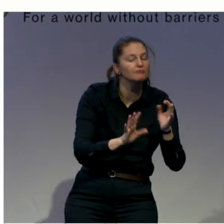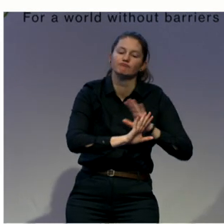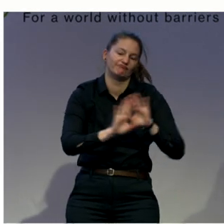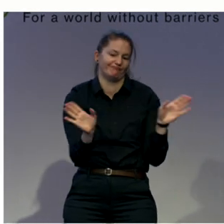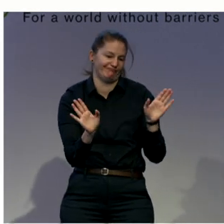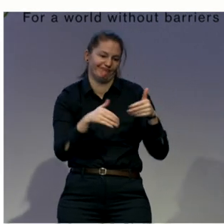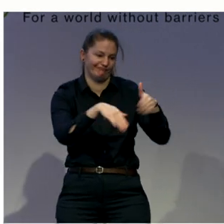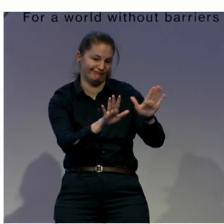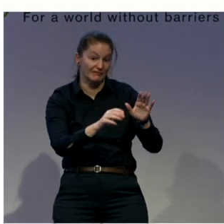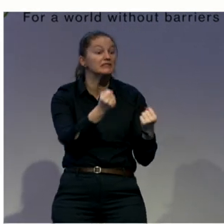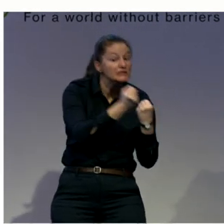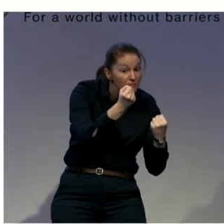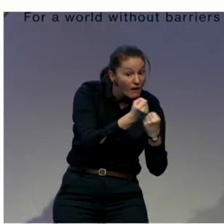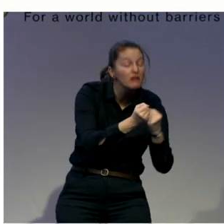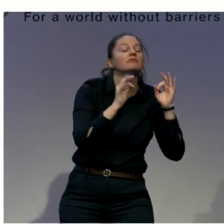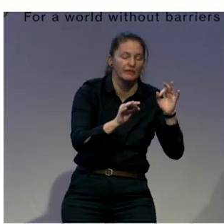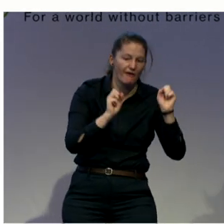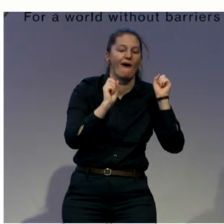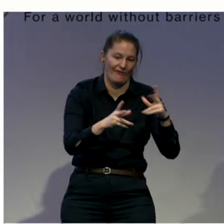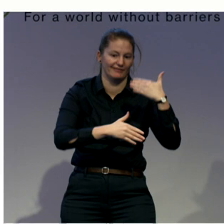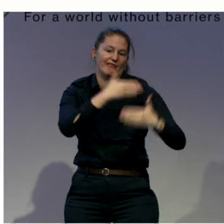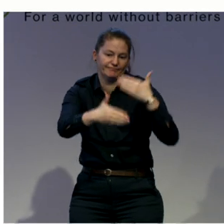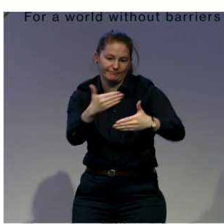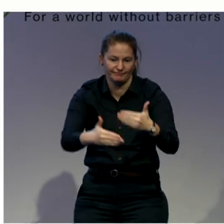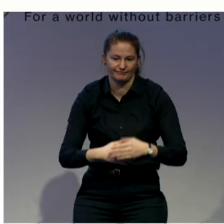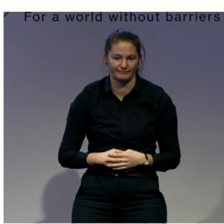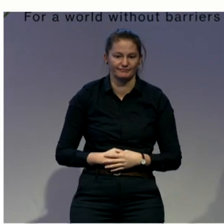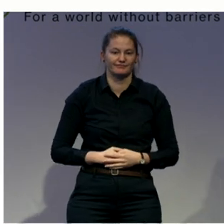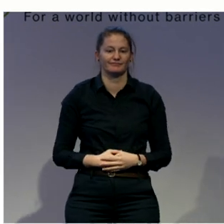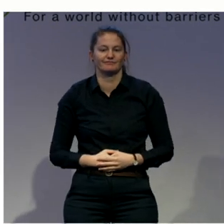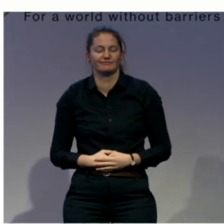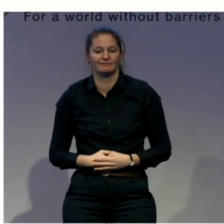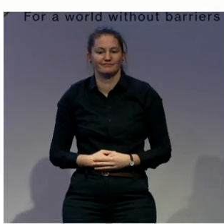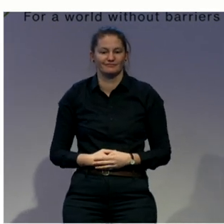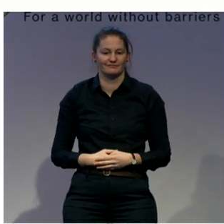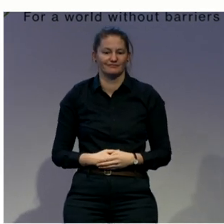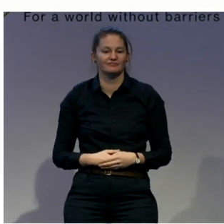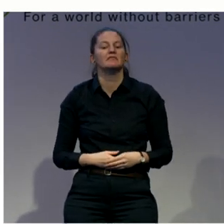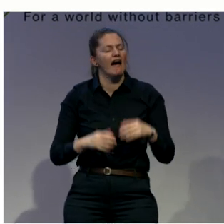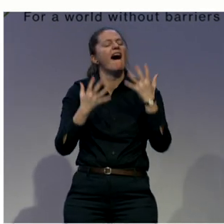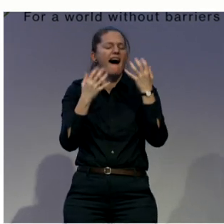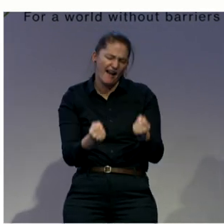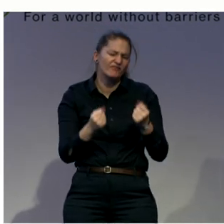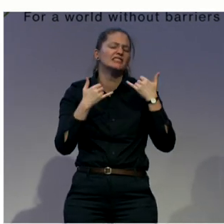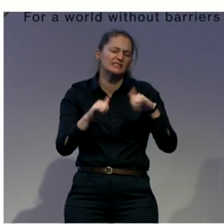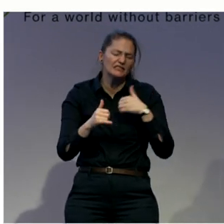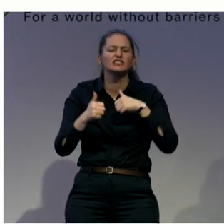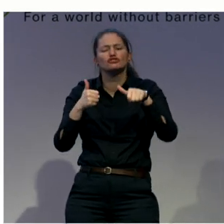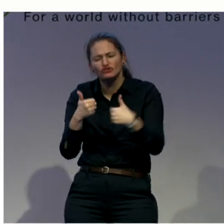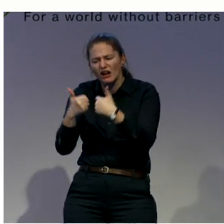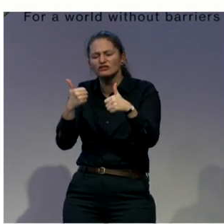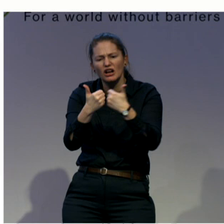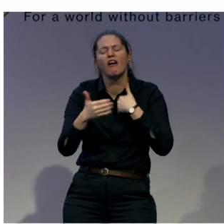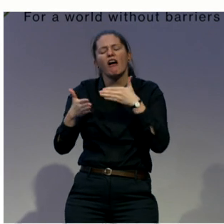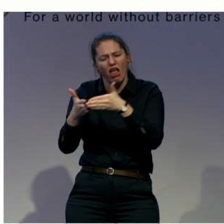challenges of the reform. Specifically, how to train legal professionals, you know, in